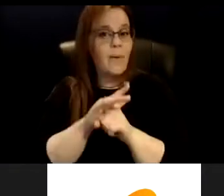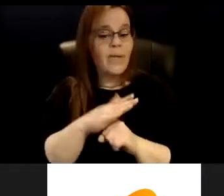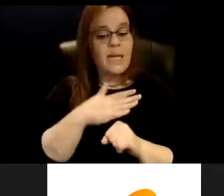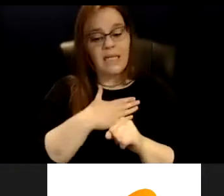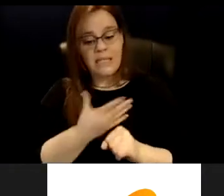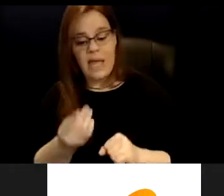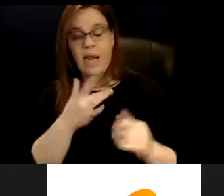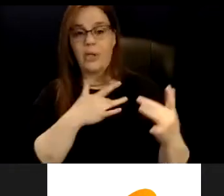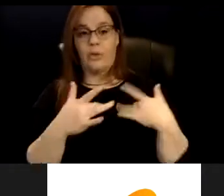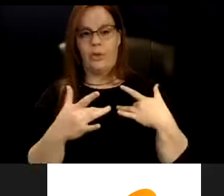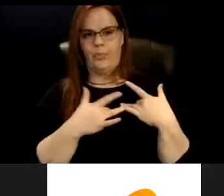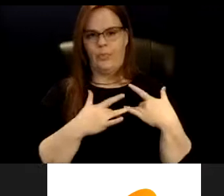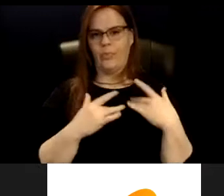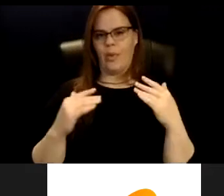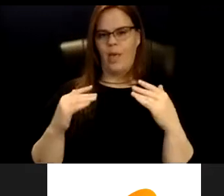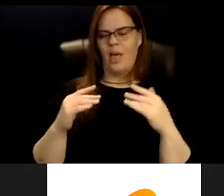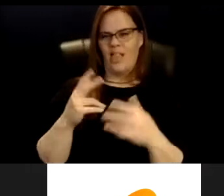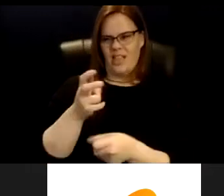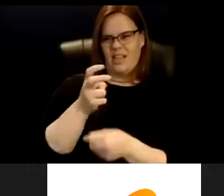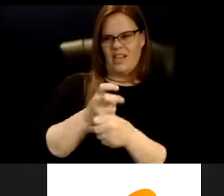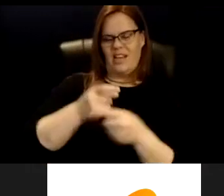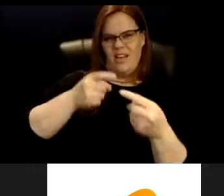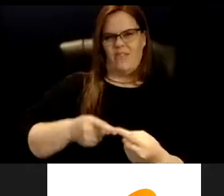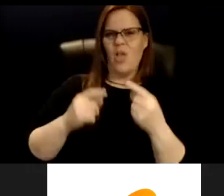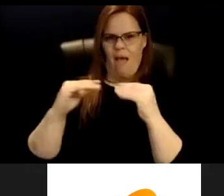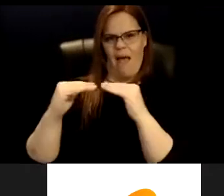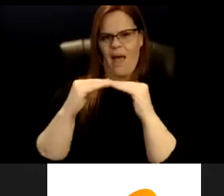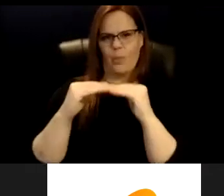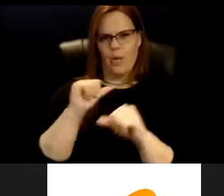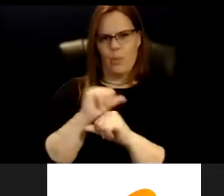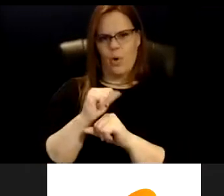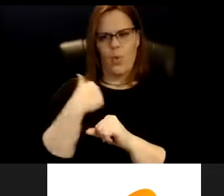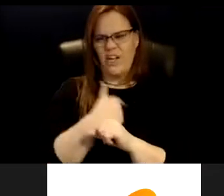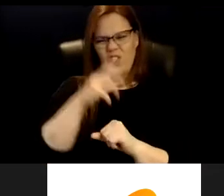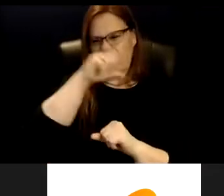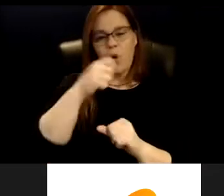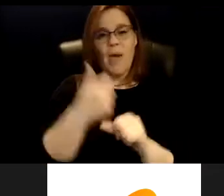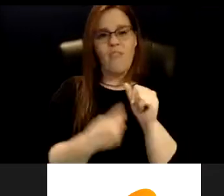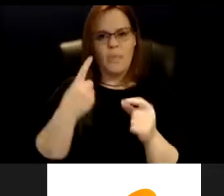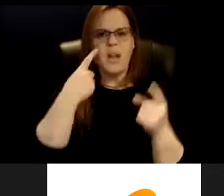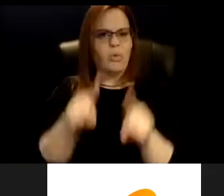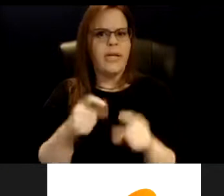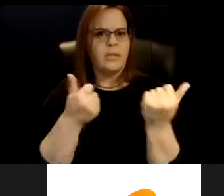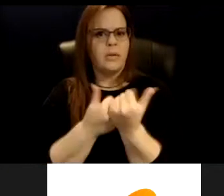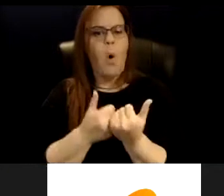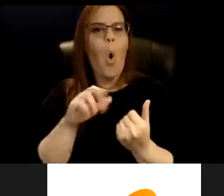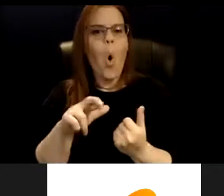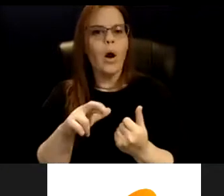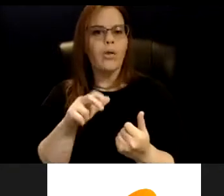difficulty with equity work is that we assume that everyone is just on board, or they're antagonistic.